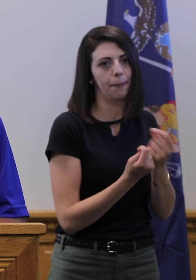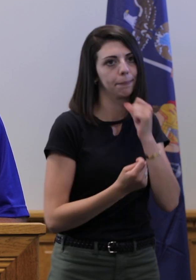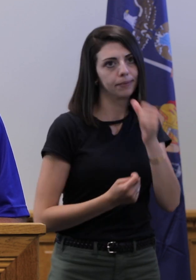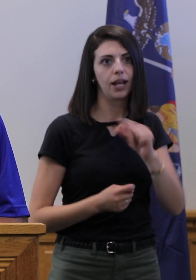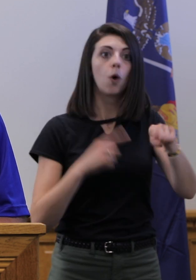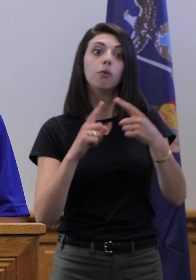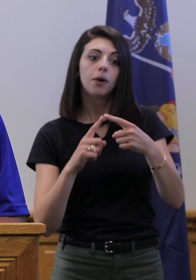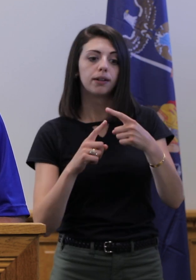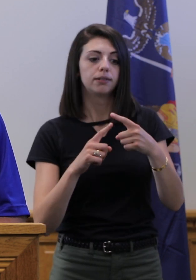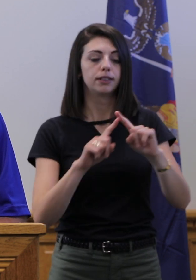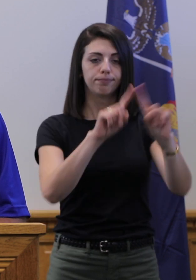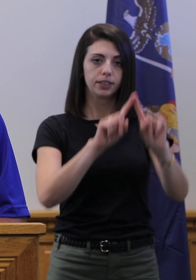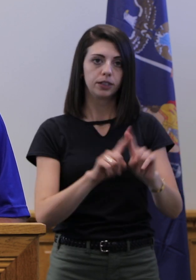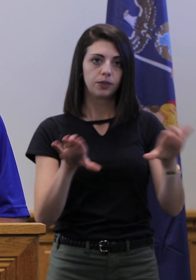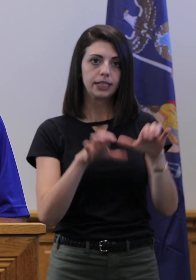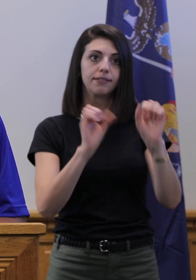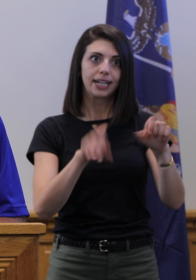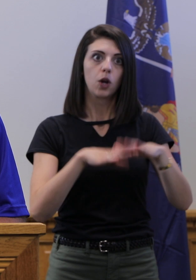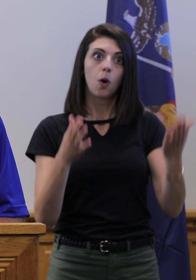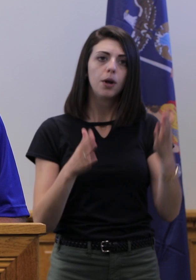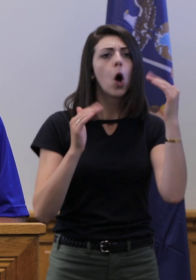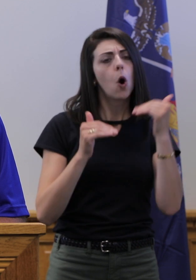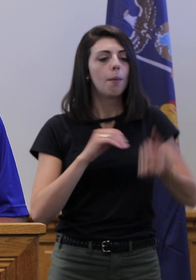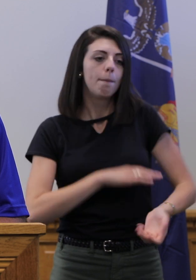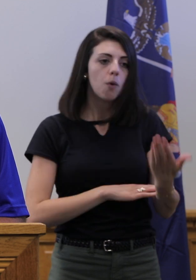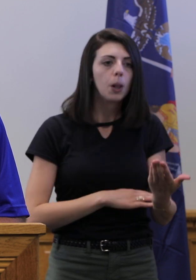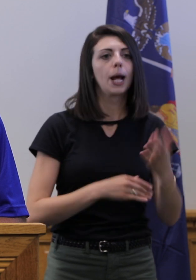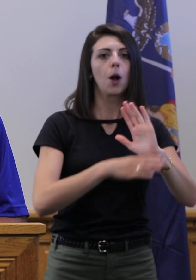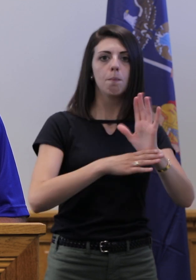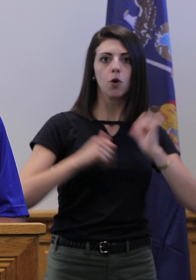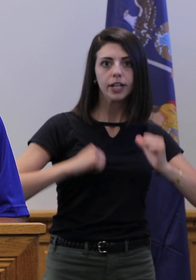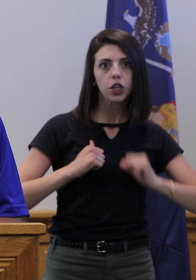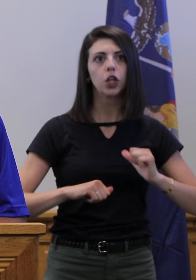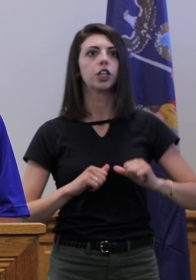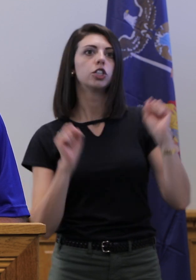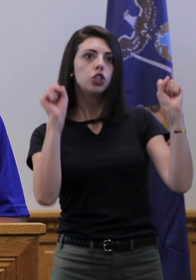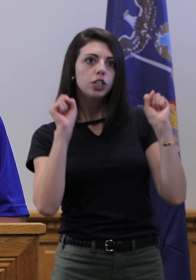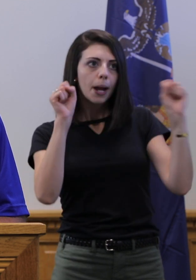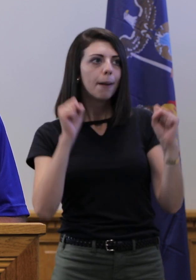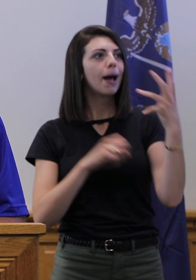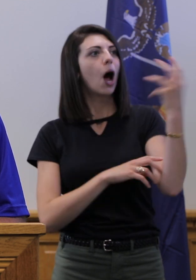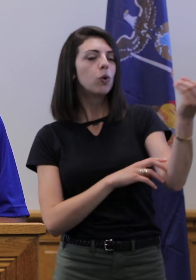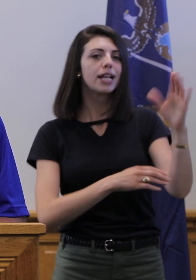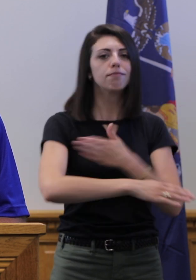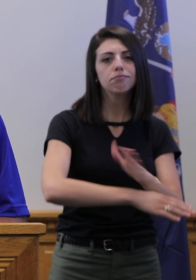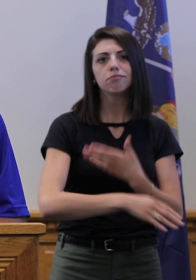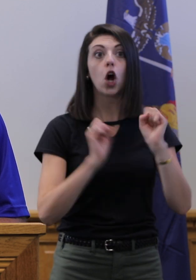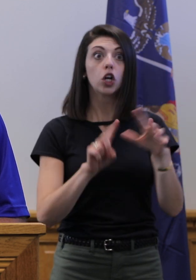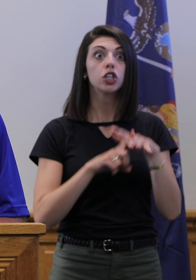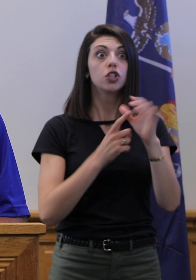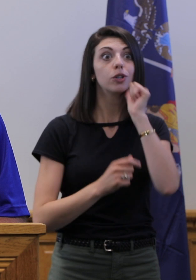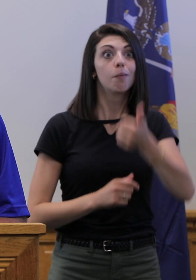reopen. We had hoped that movie theaters, bowling alleys, gyms, and events like outdoor concerts would be allowed to resume tomorrow,